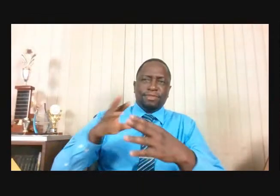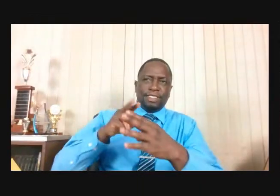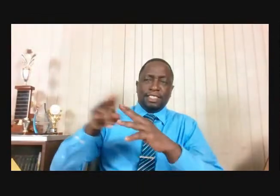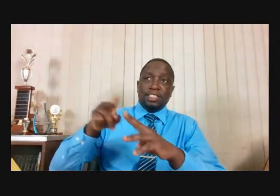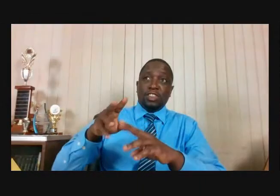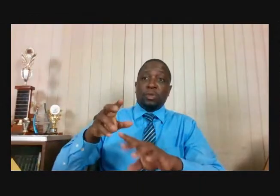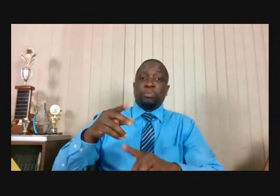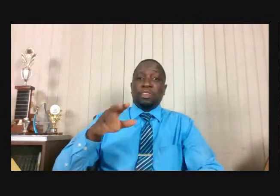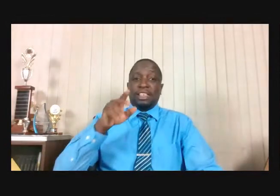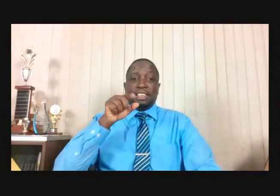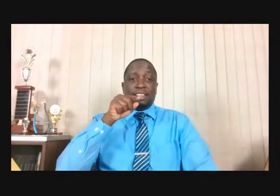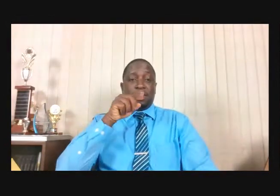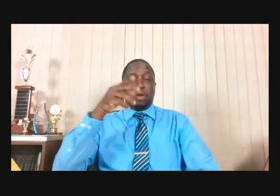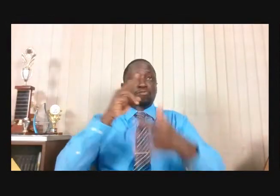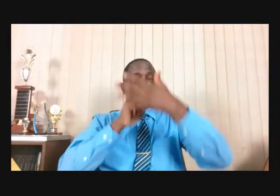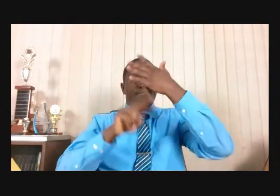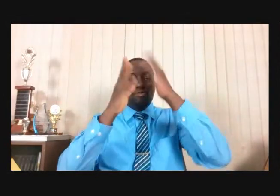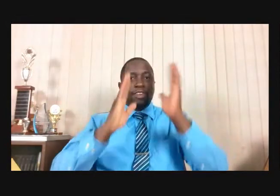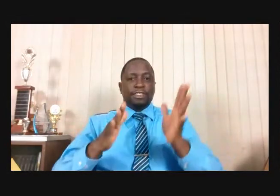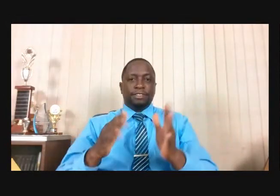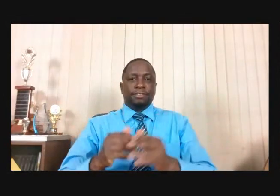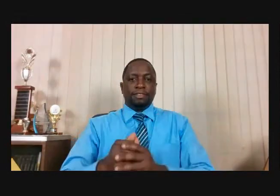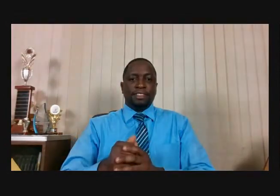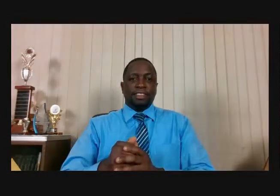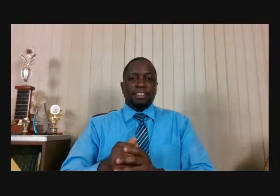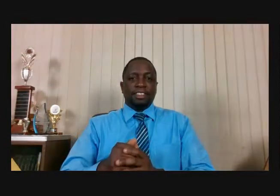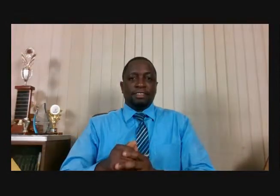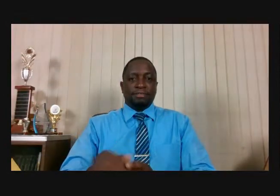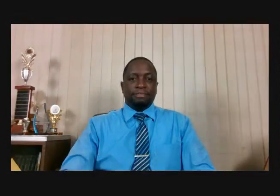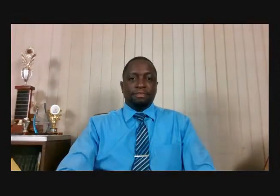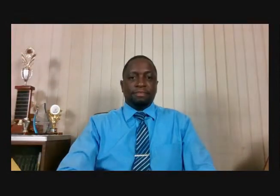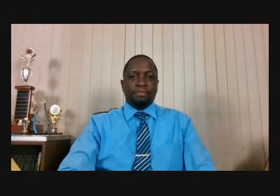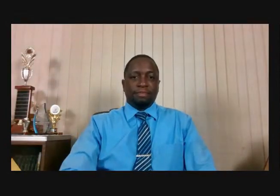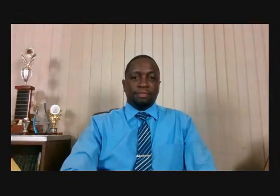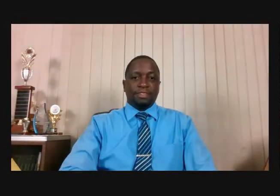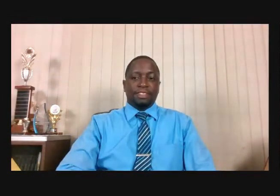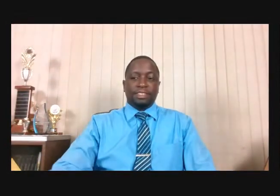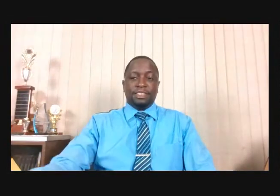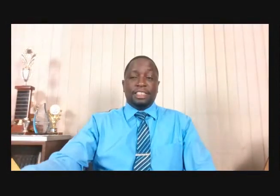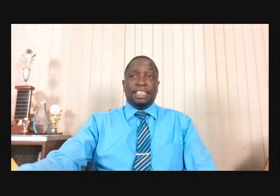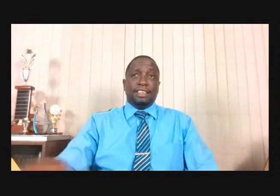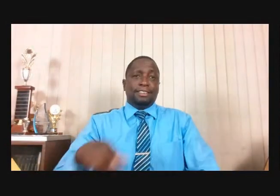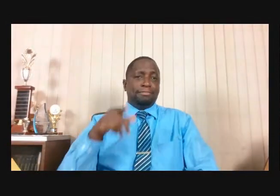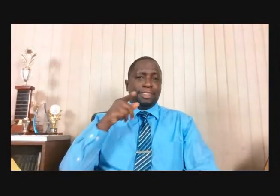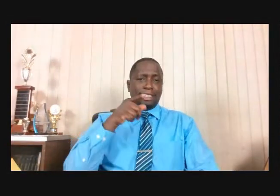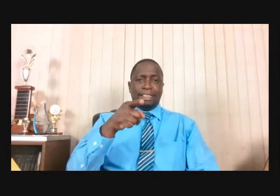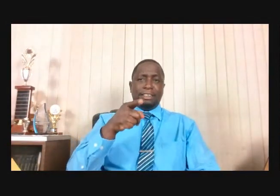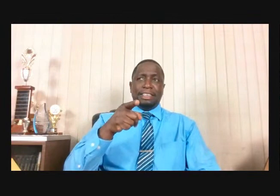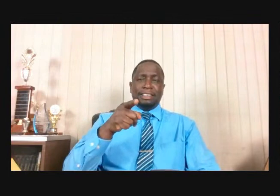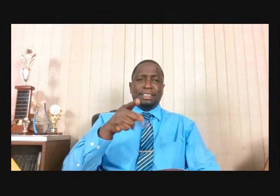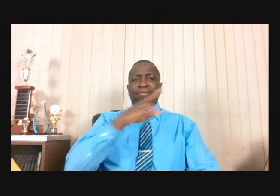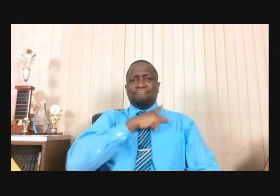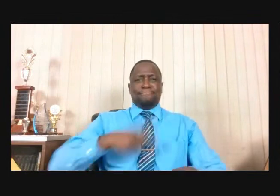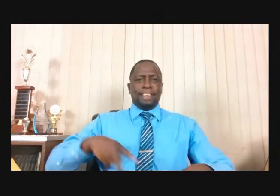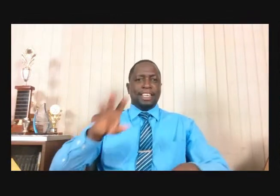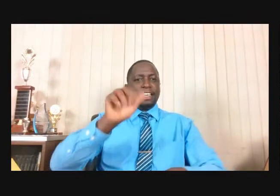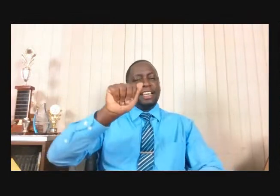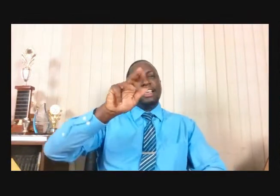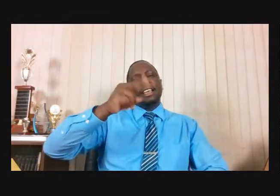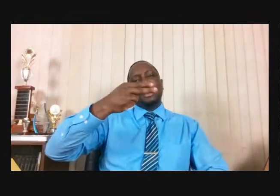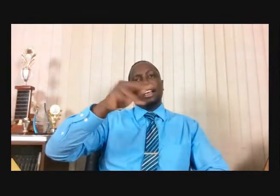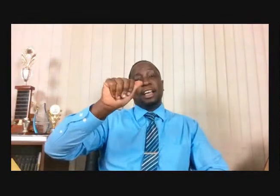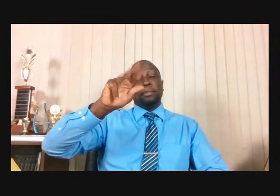Candidate Come On Now You See King Ahab Had Hated Elijah Before But Now